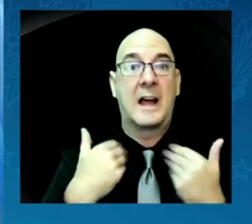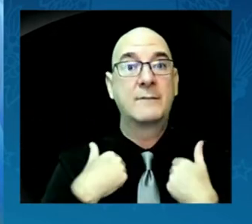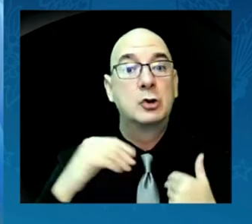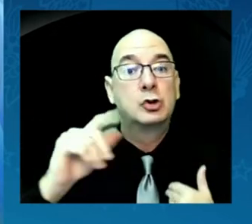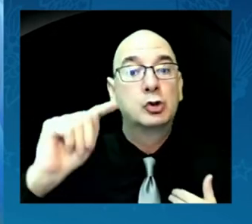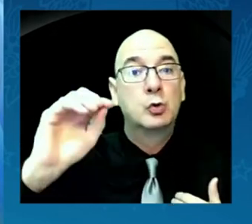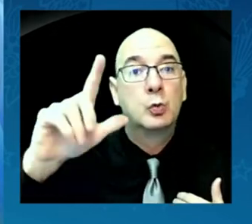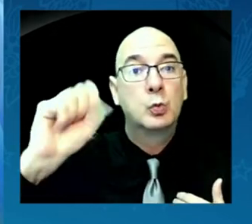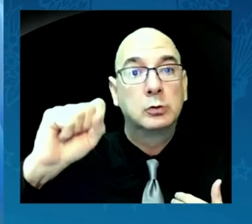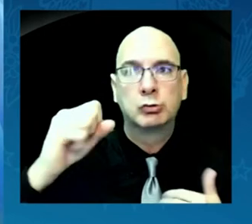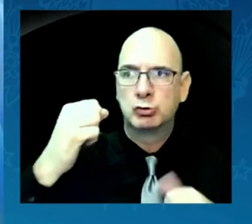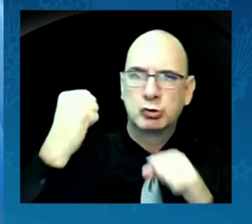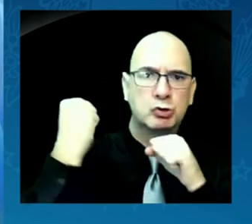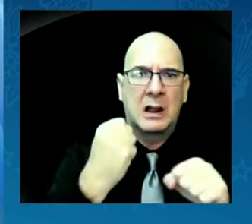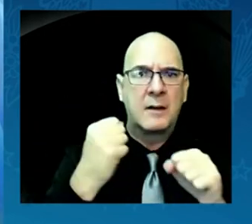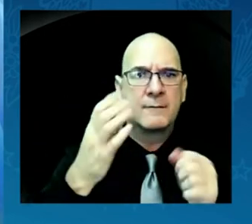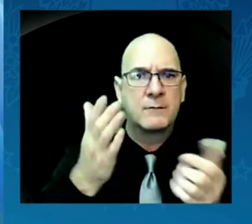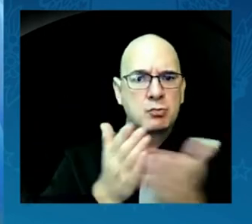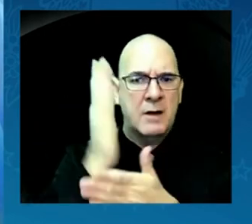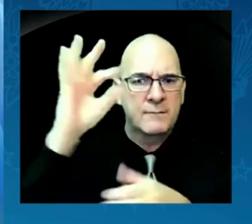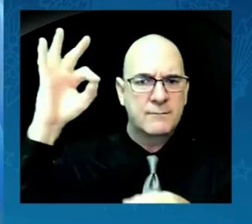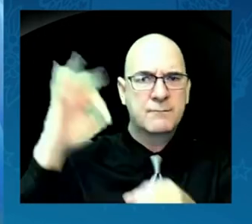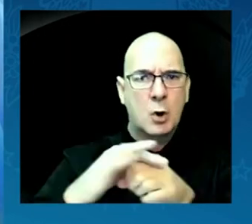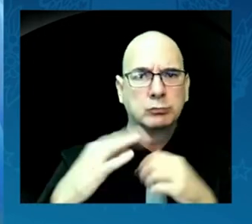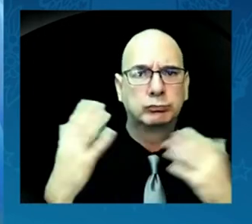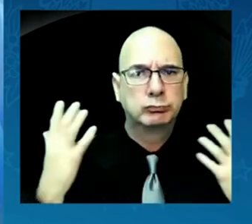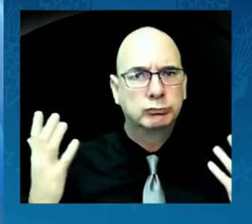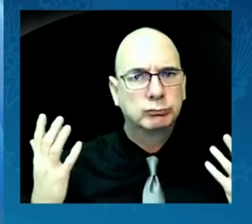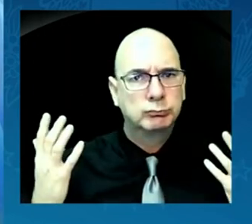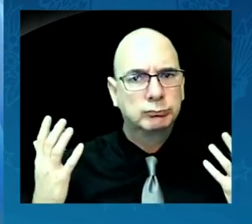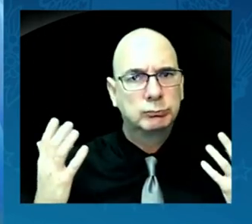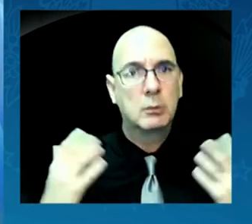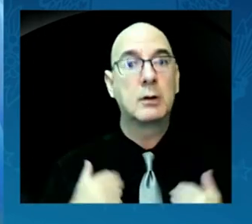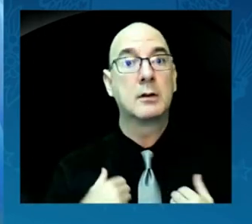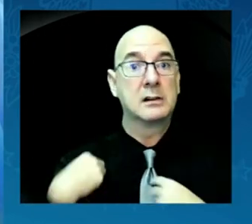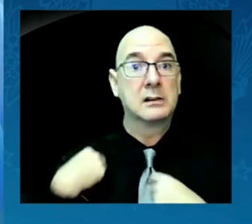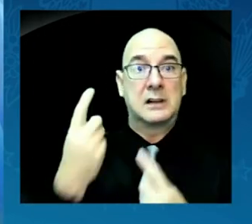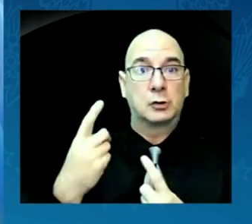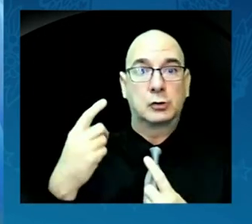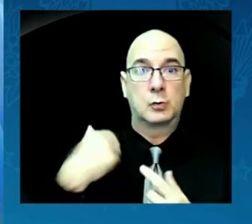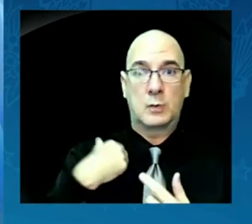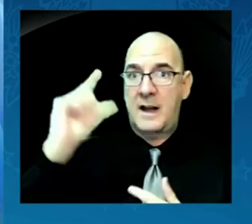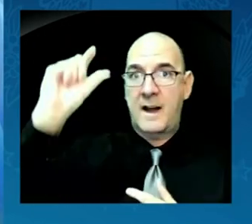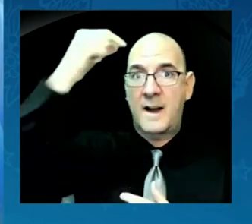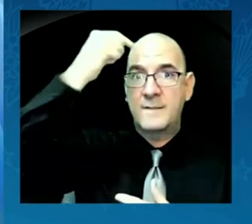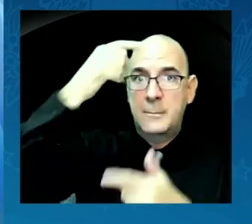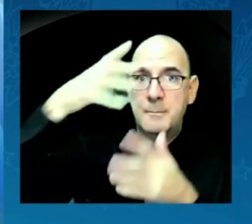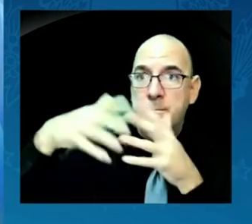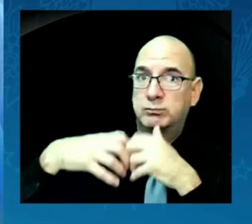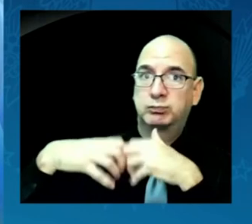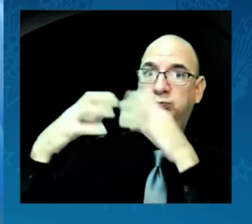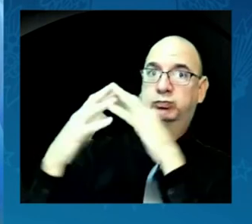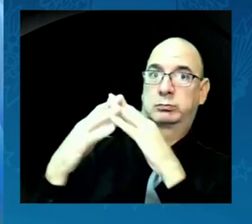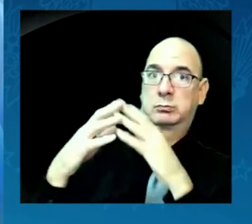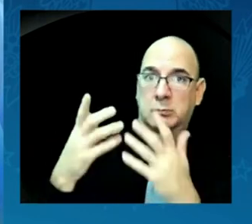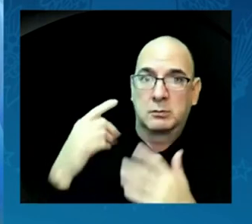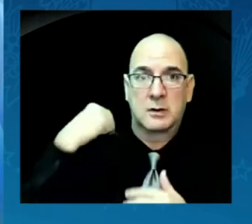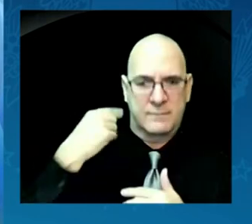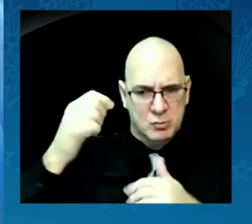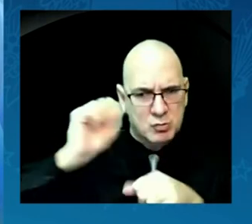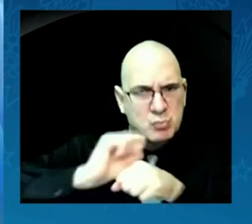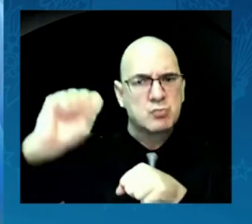Since the very start of our administration, we have been working to ensure that when Americans interact with our government,